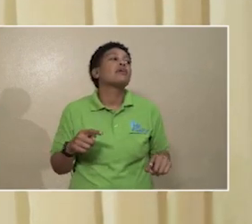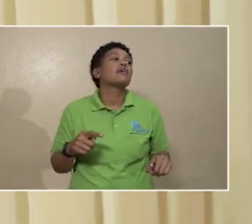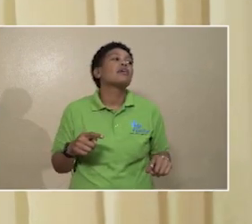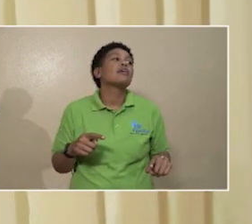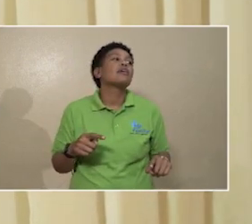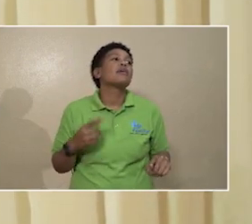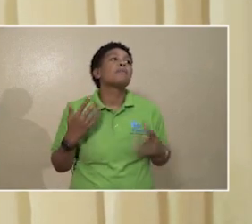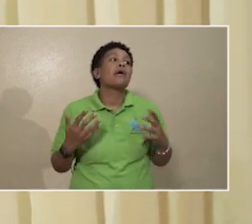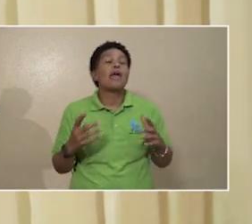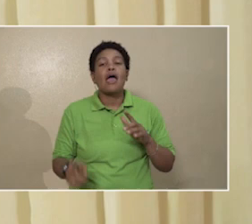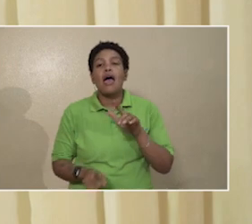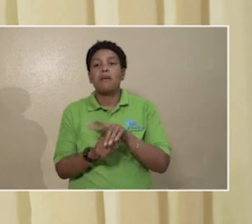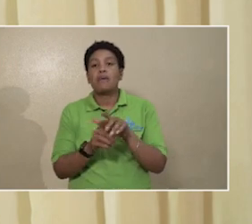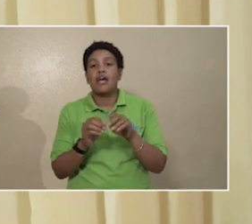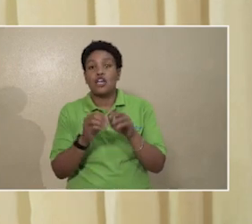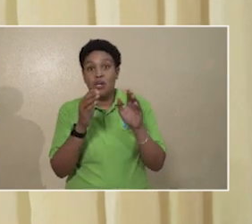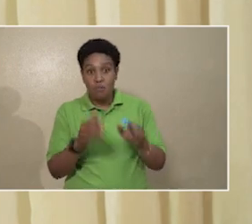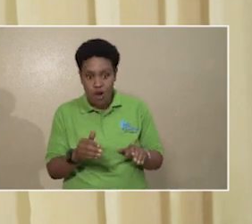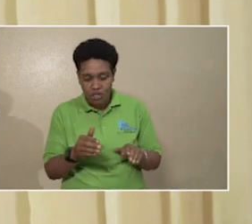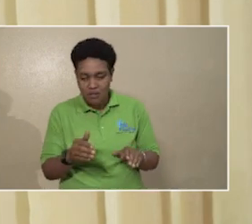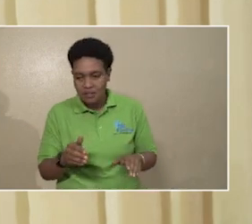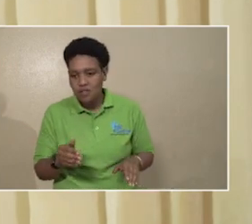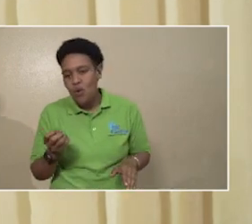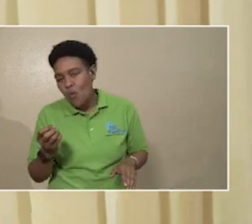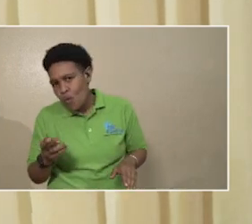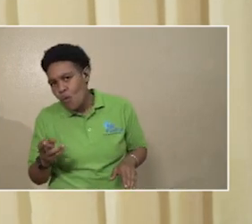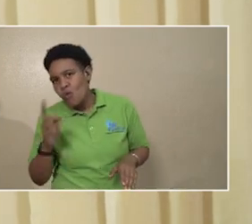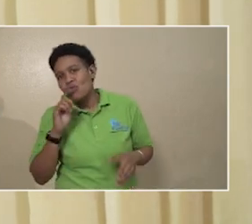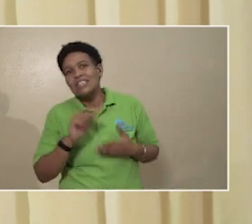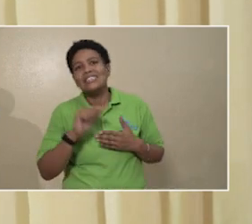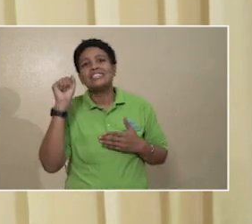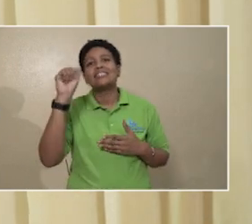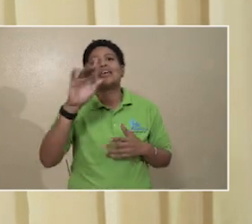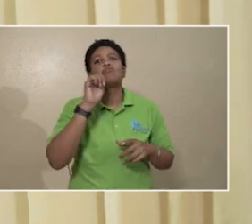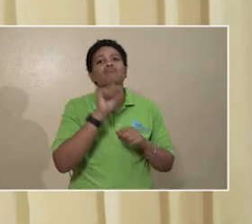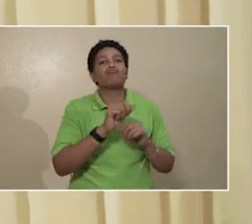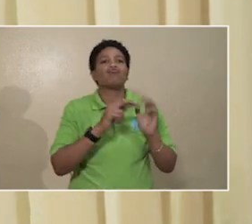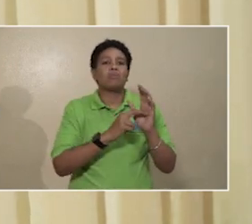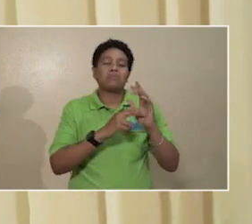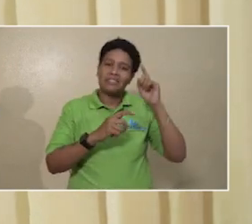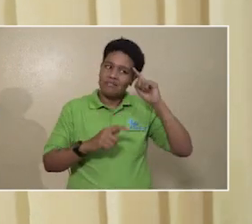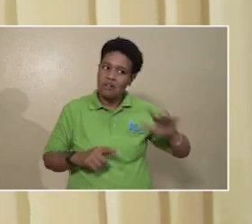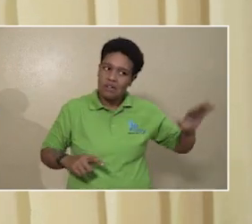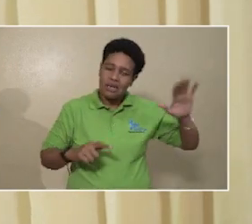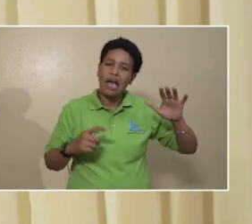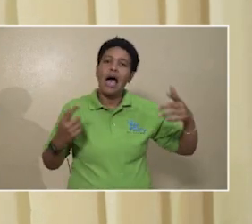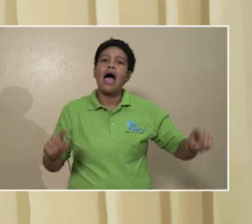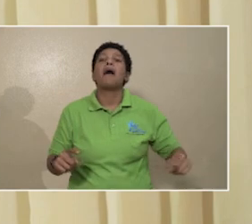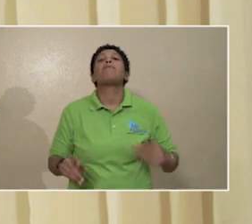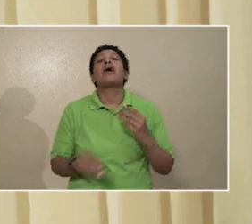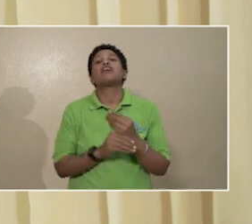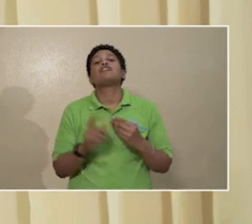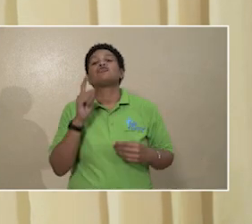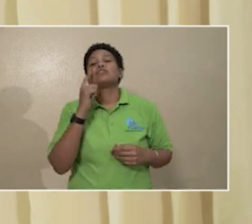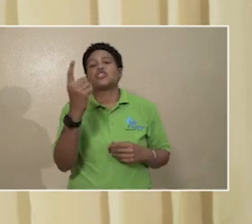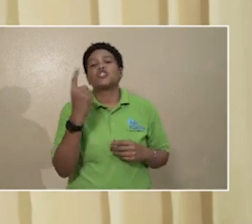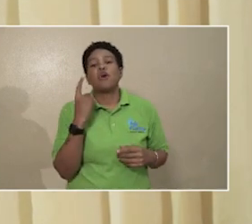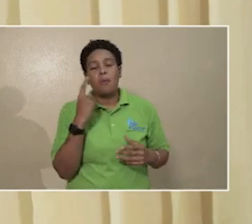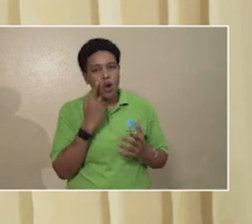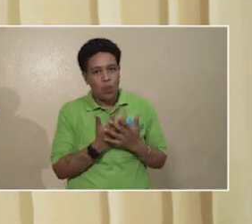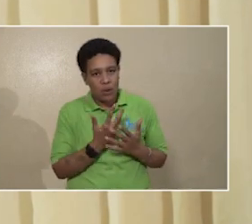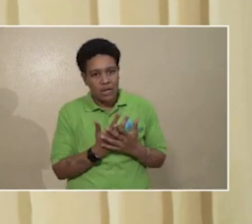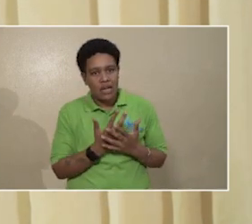appear in person or send a representative on their behalf and as well summon a witness